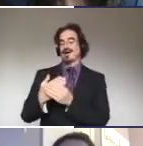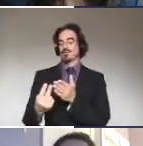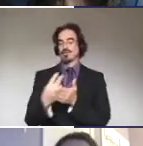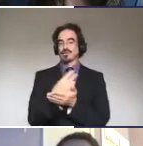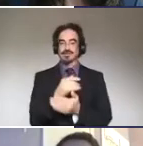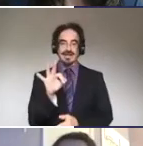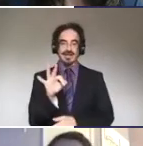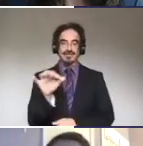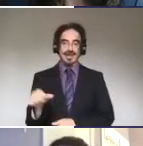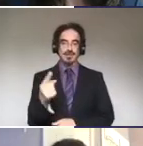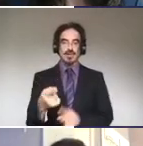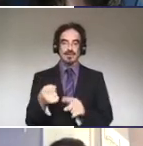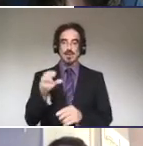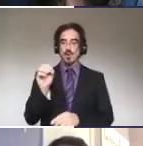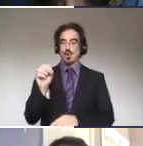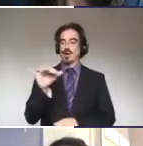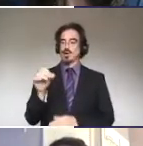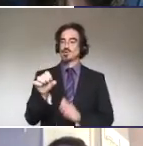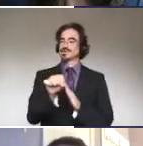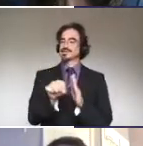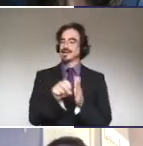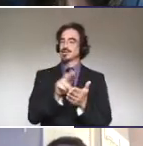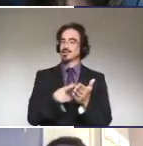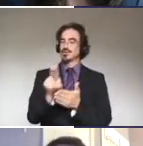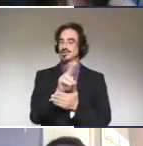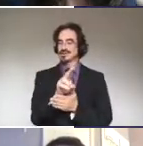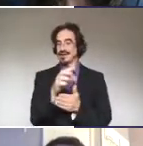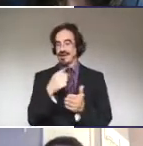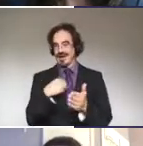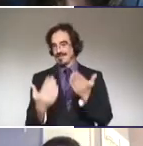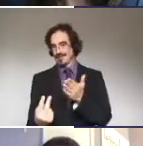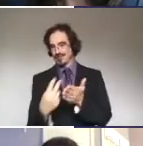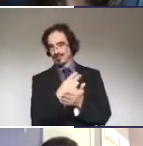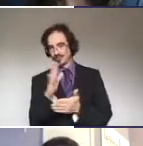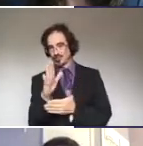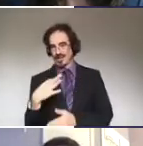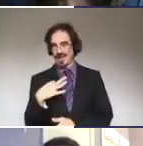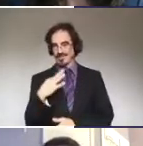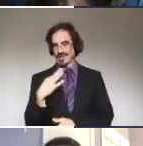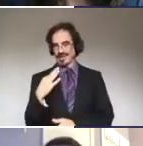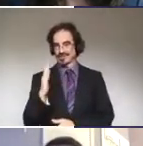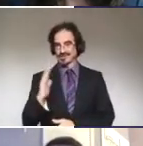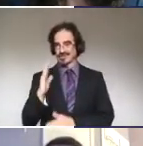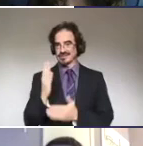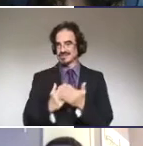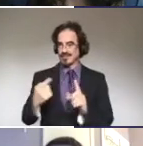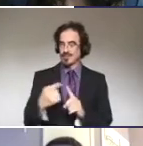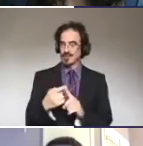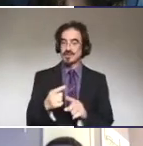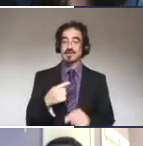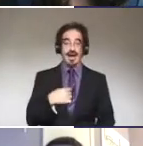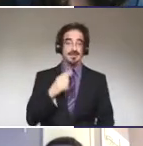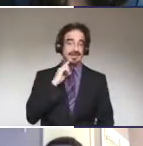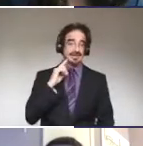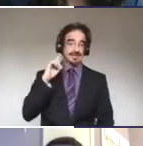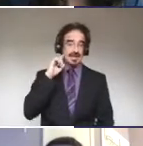us from Ohio State University, I might have looked at your resume, I mean your application at some point. I am deaf and I